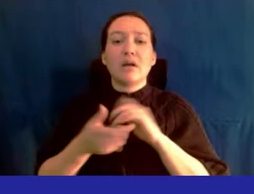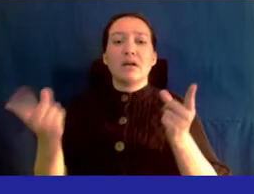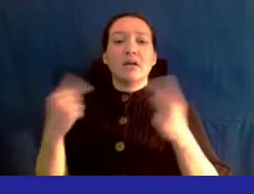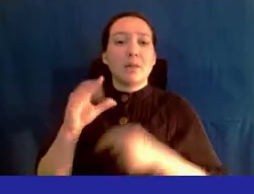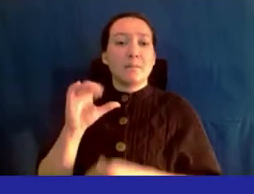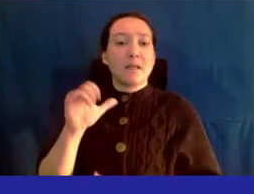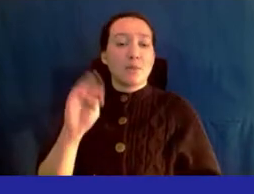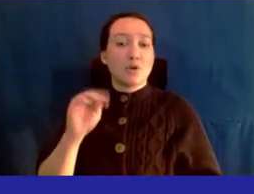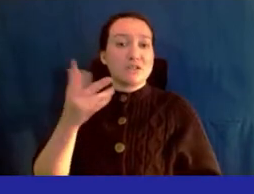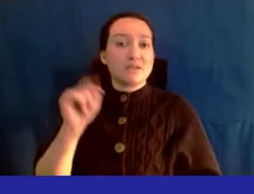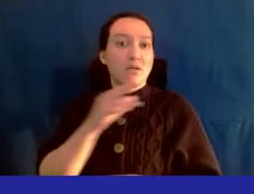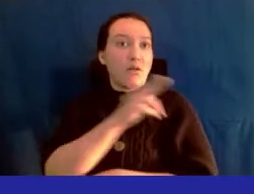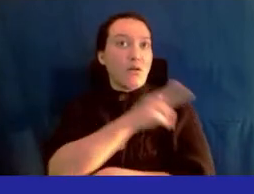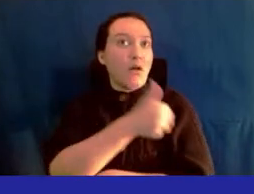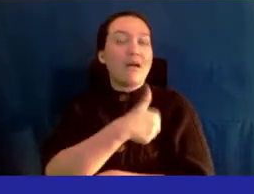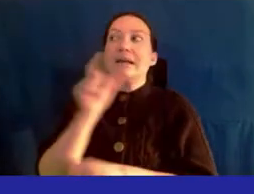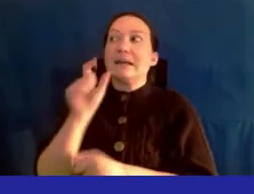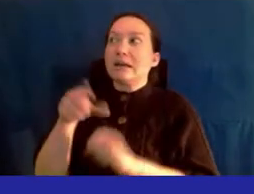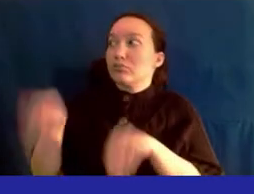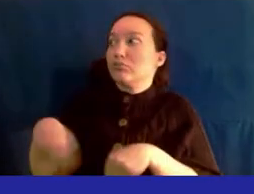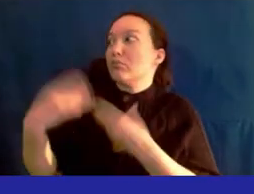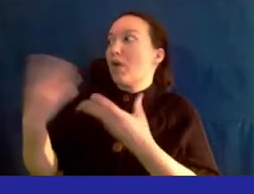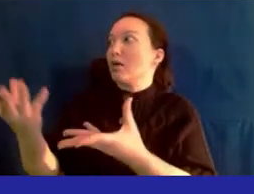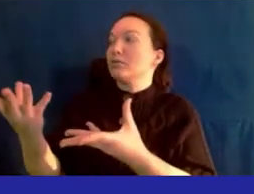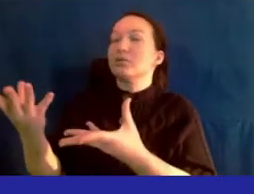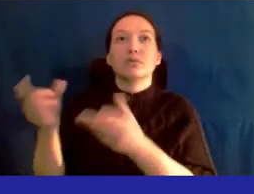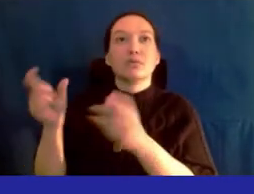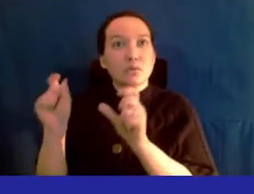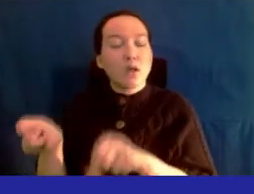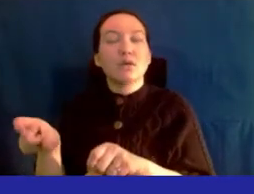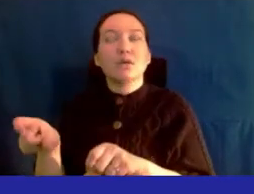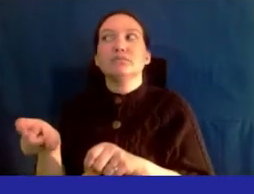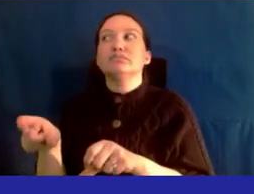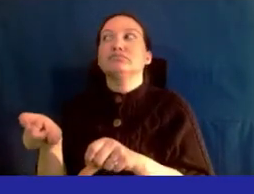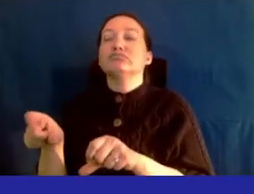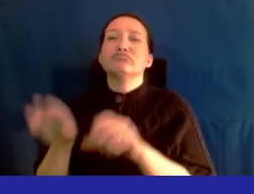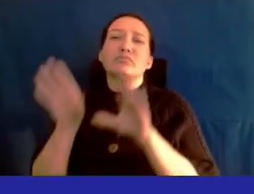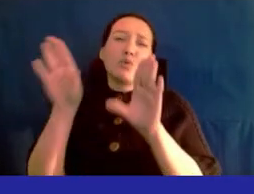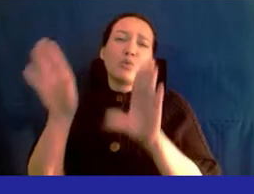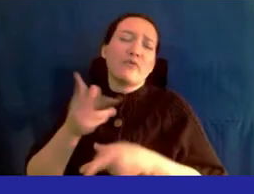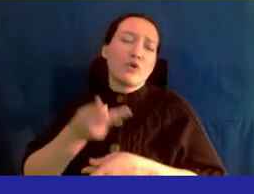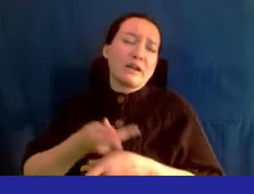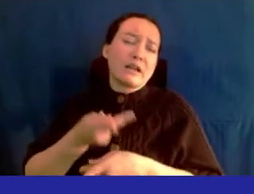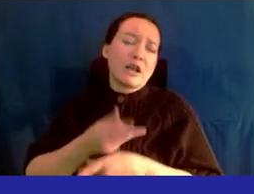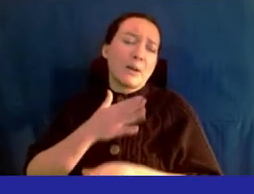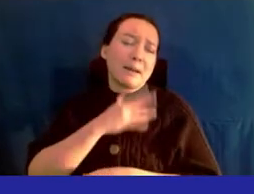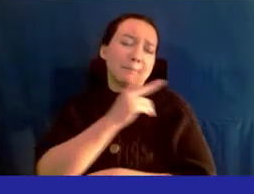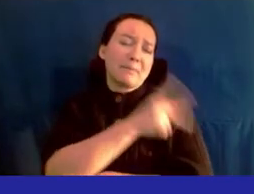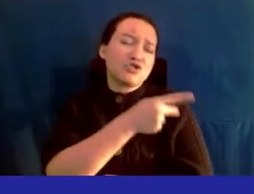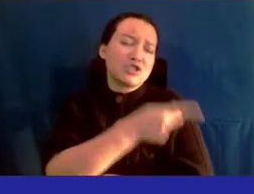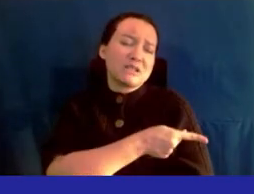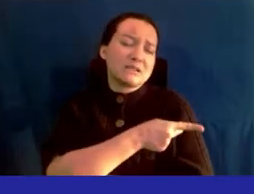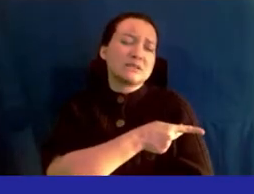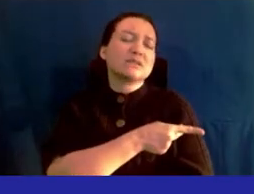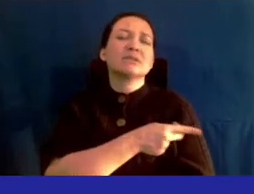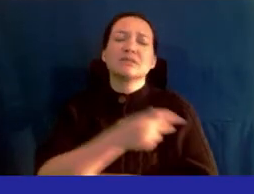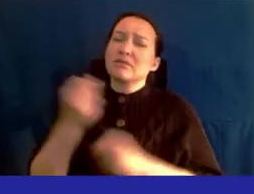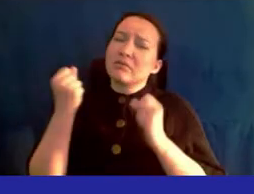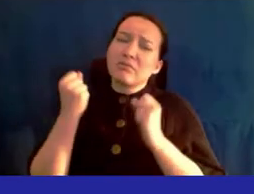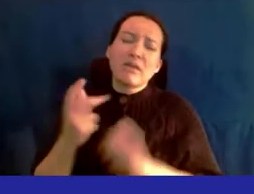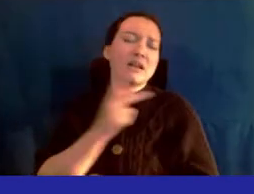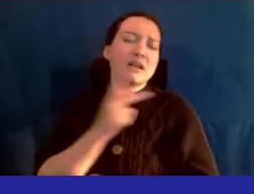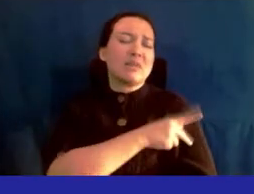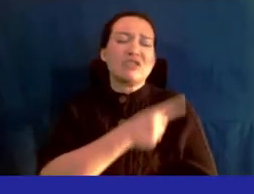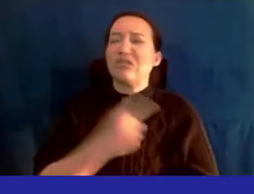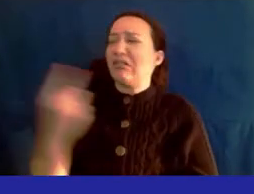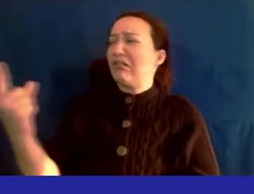Hospital, being able to provide great care for my patients. I have so many patients come